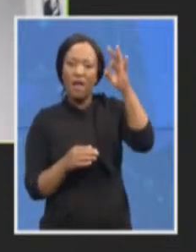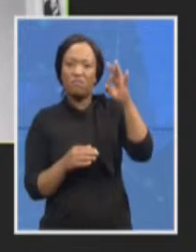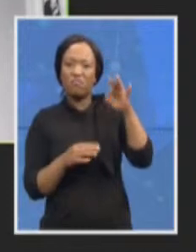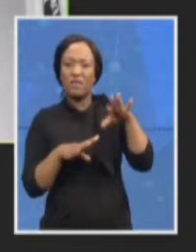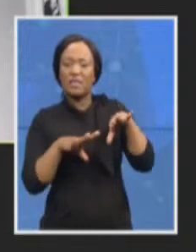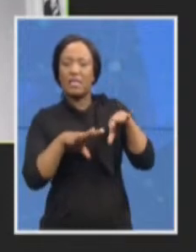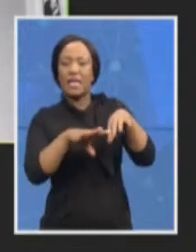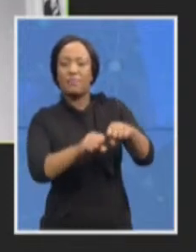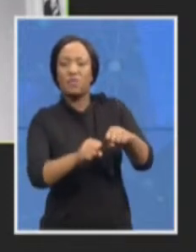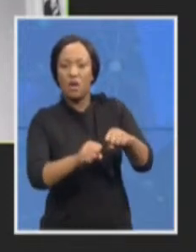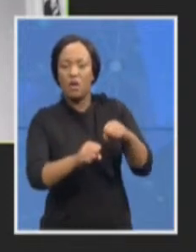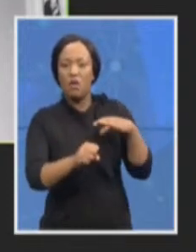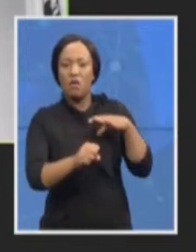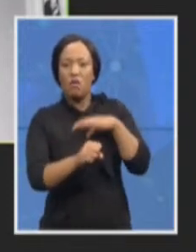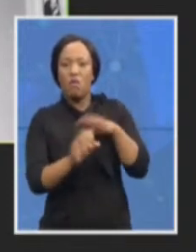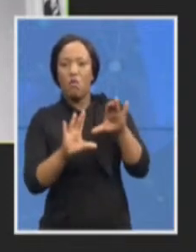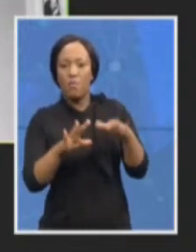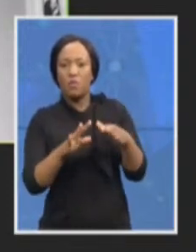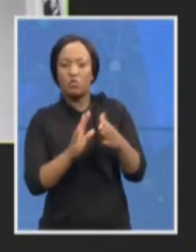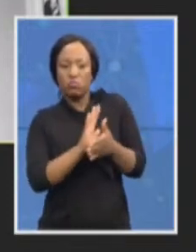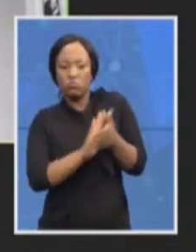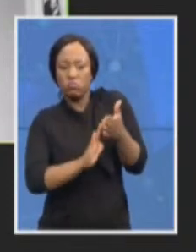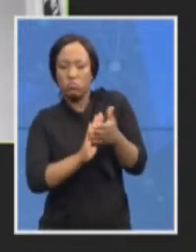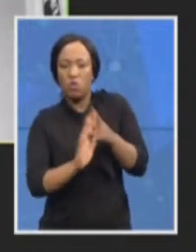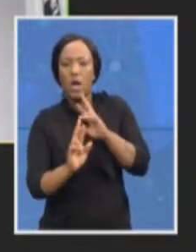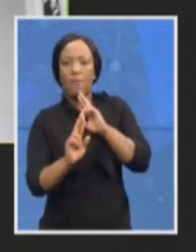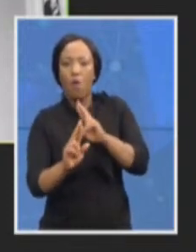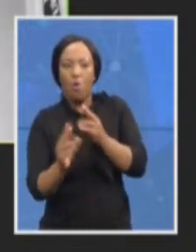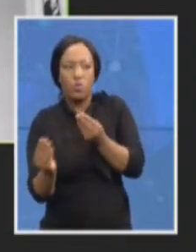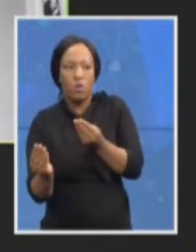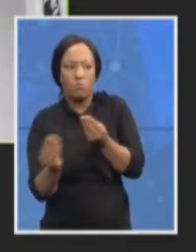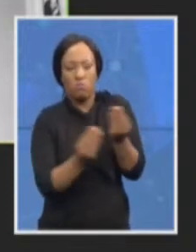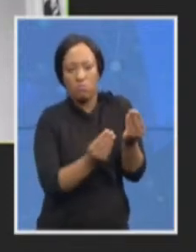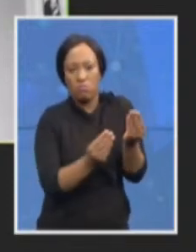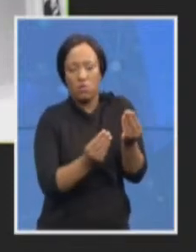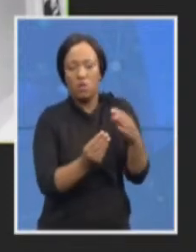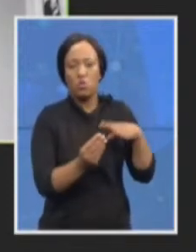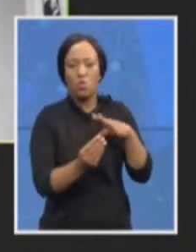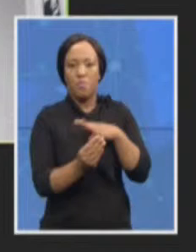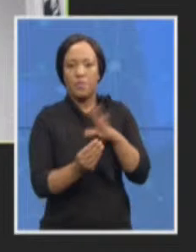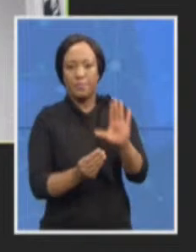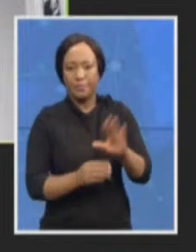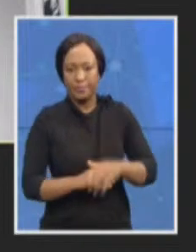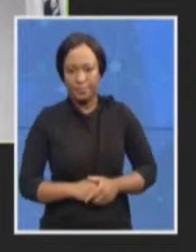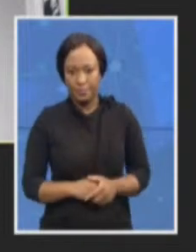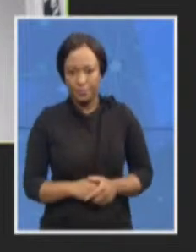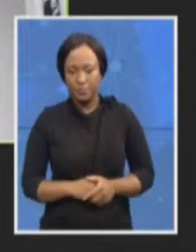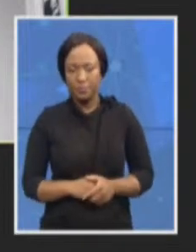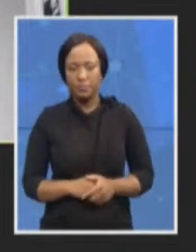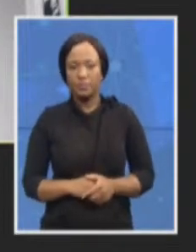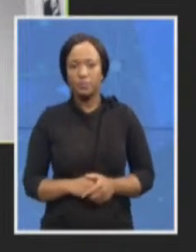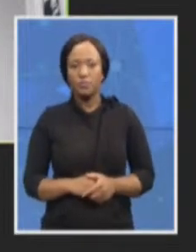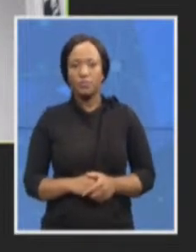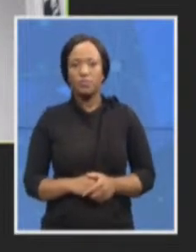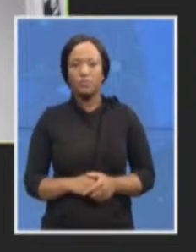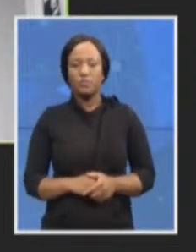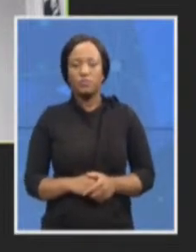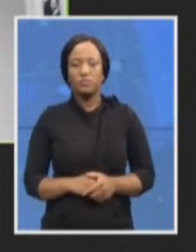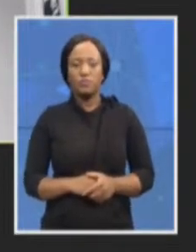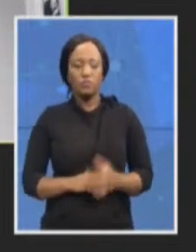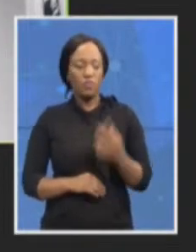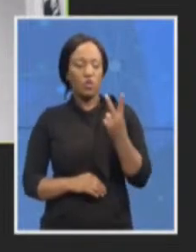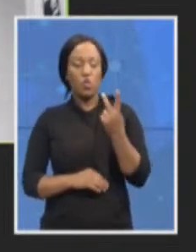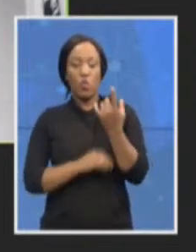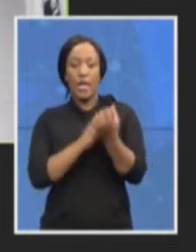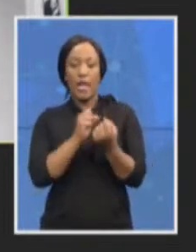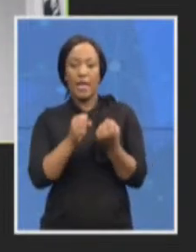the report is handed down to the commission. There are, in the past two years, the ID has been around. The unit has managed to